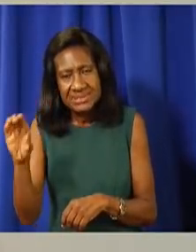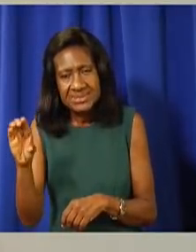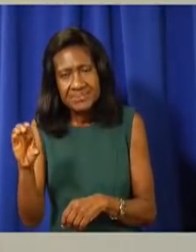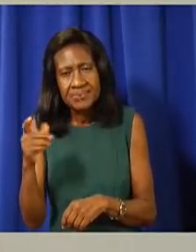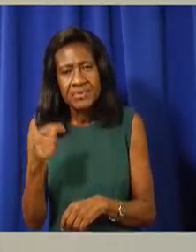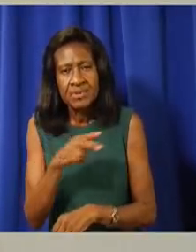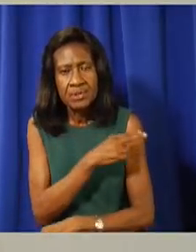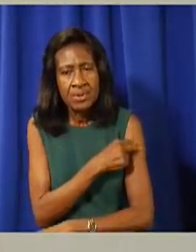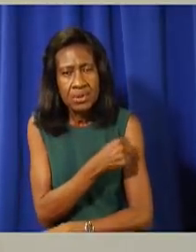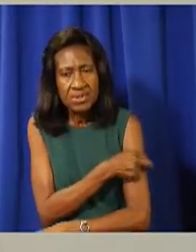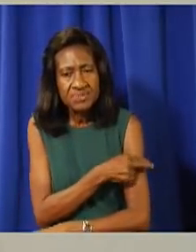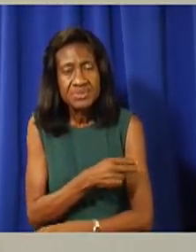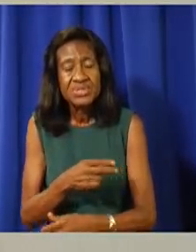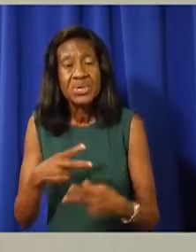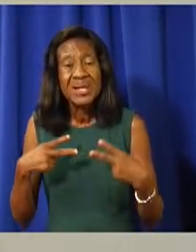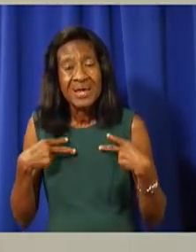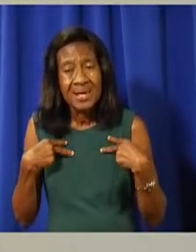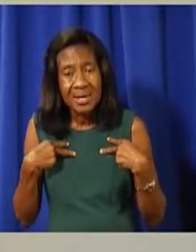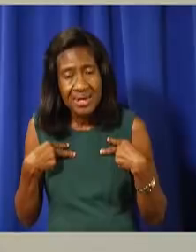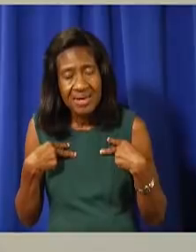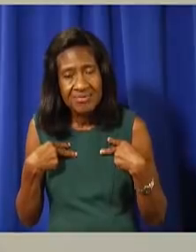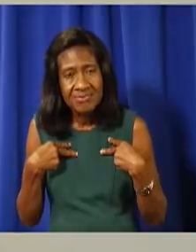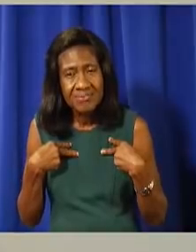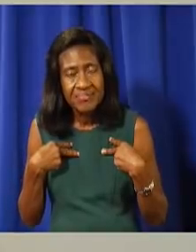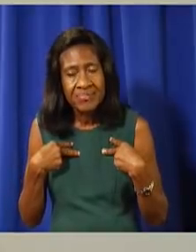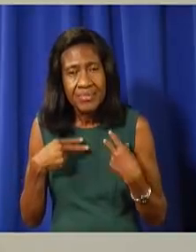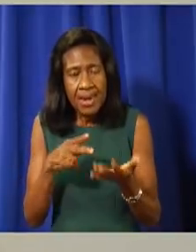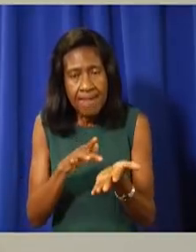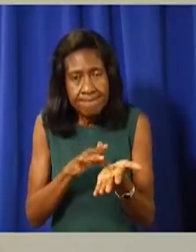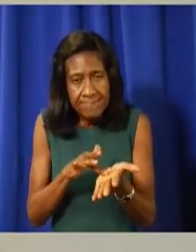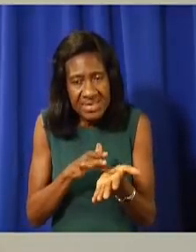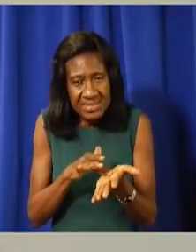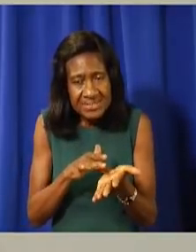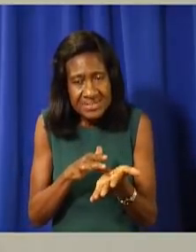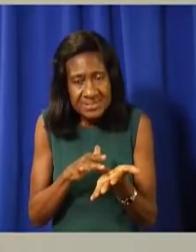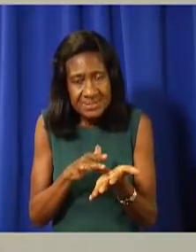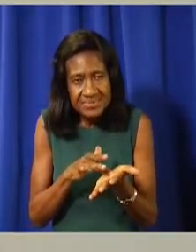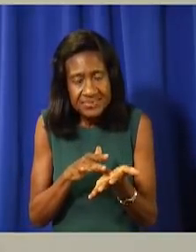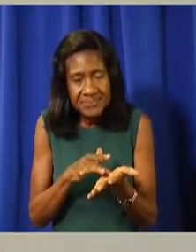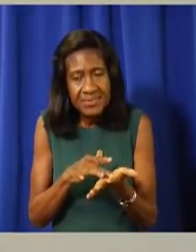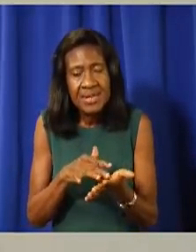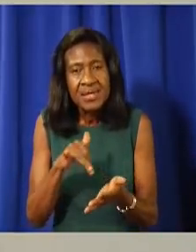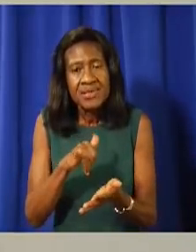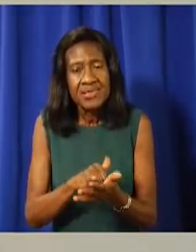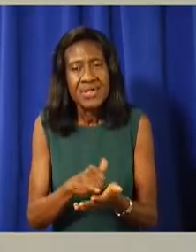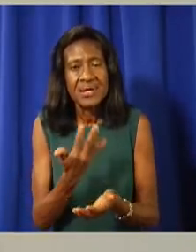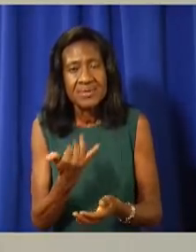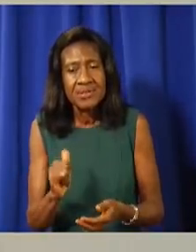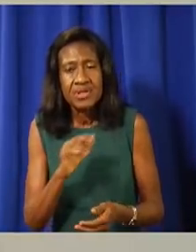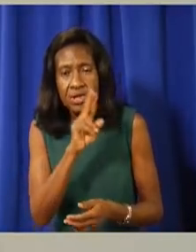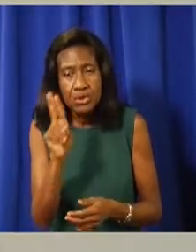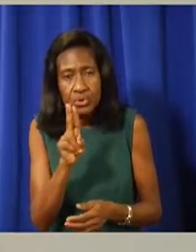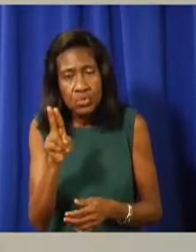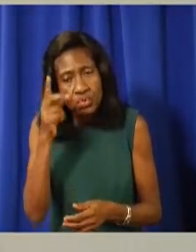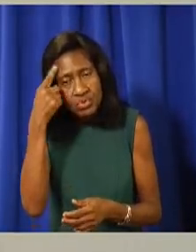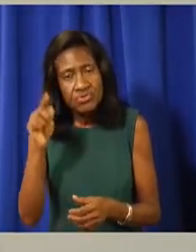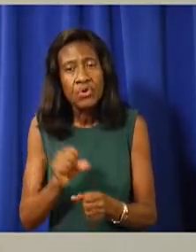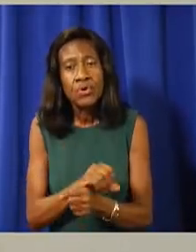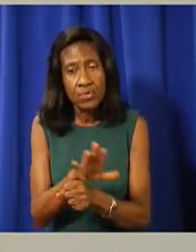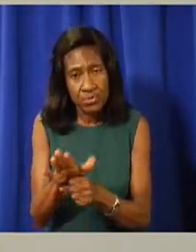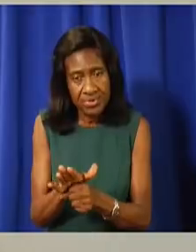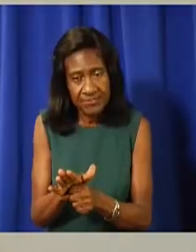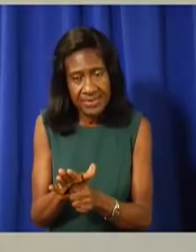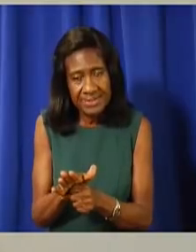is stocked with standard medications recommended for use in the management of COVID-19 and is